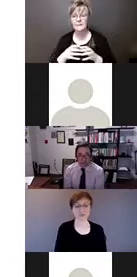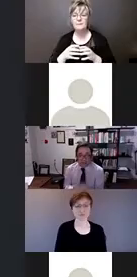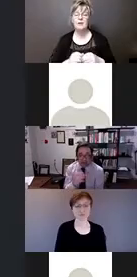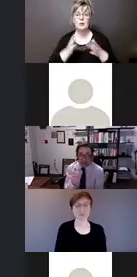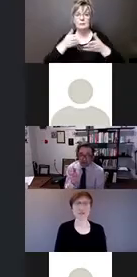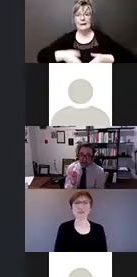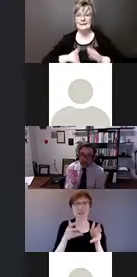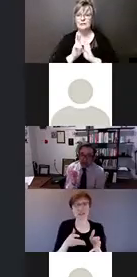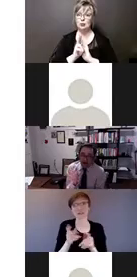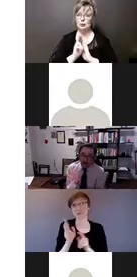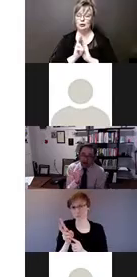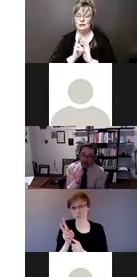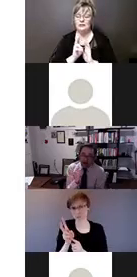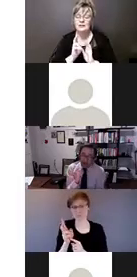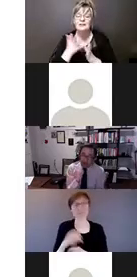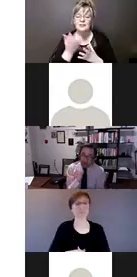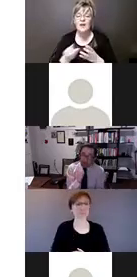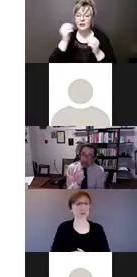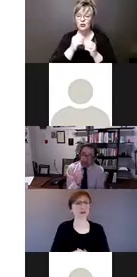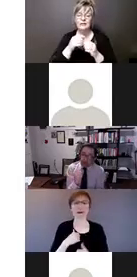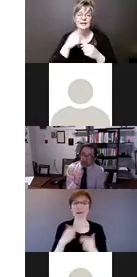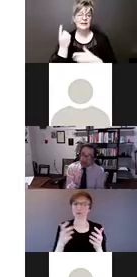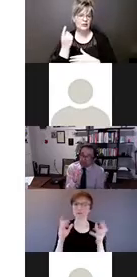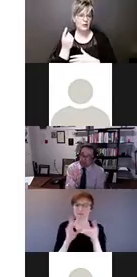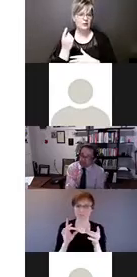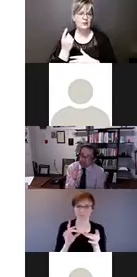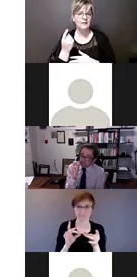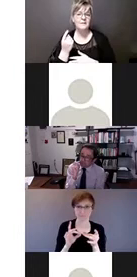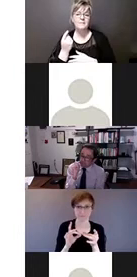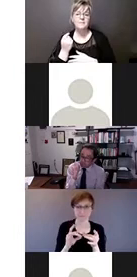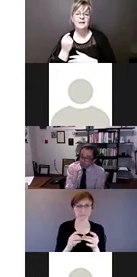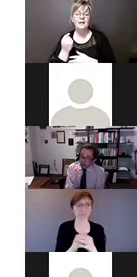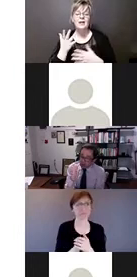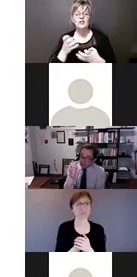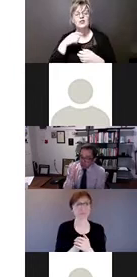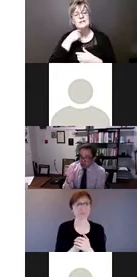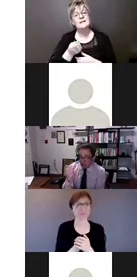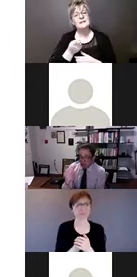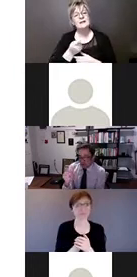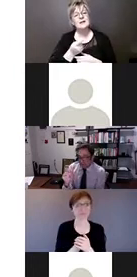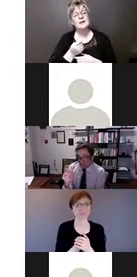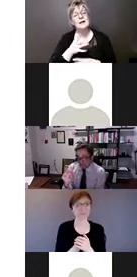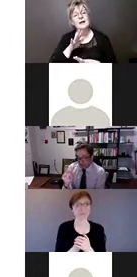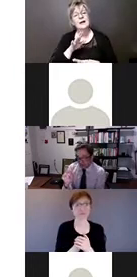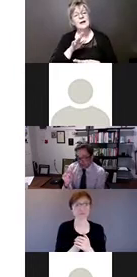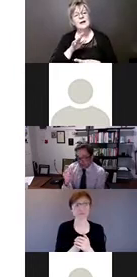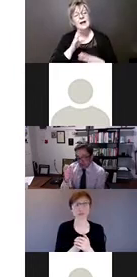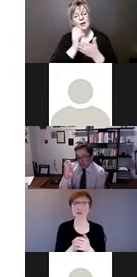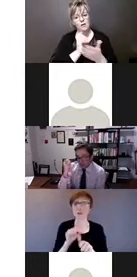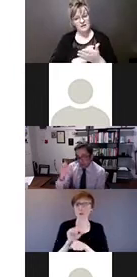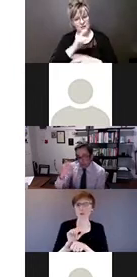minutes is that the work of monitoring the convention,